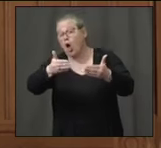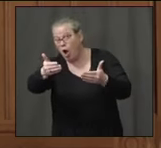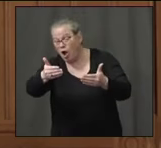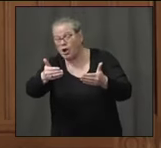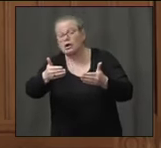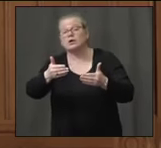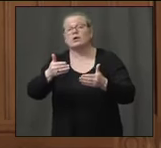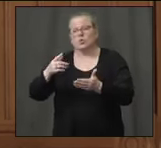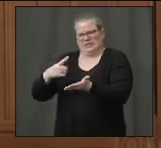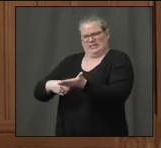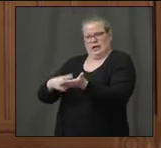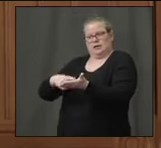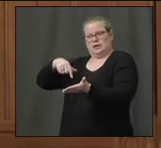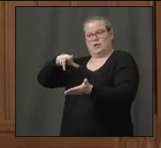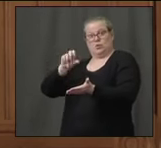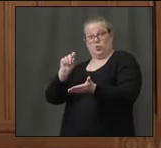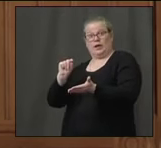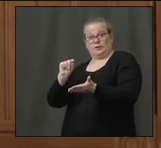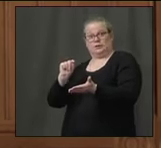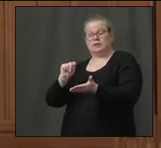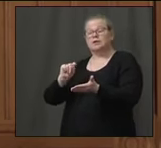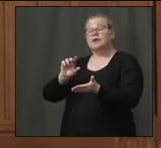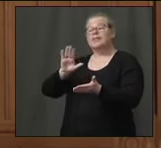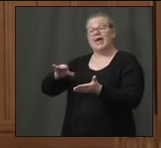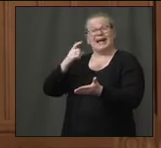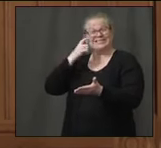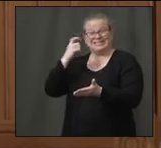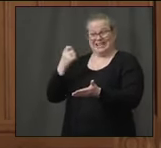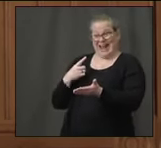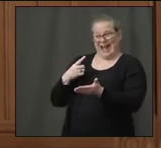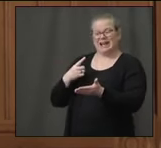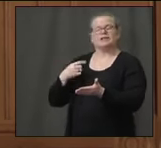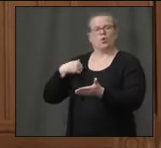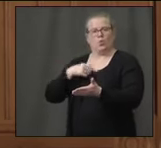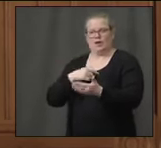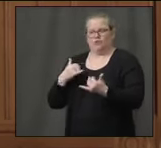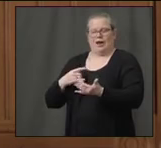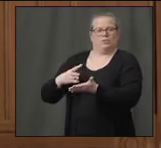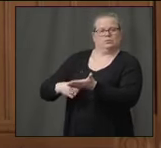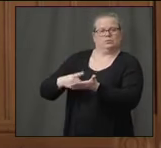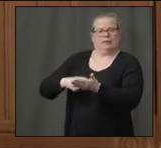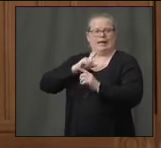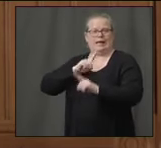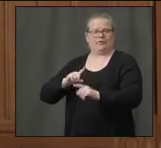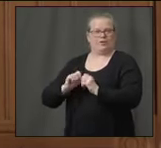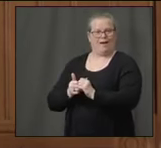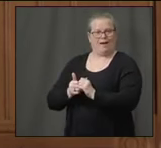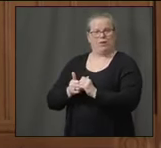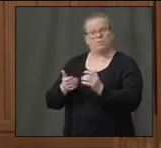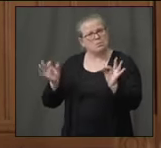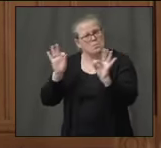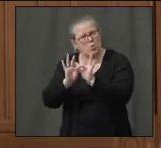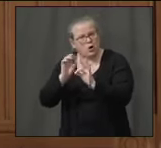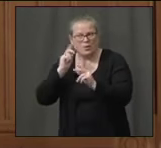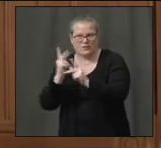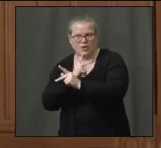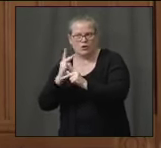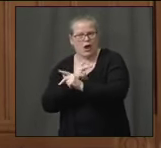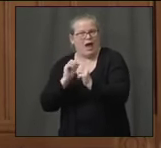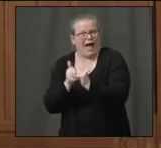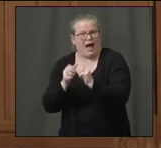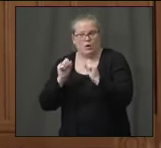and we are assessing the very answers to the questions you just asked. And it's important that we ought that we figure out a way to mobilize these tests.